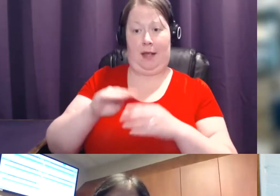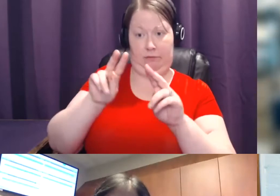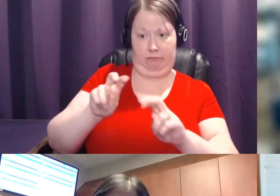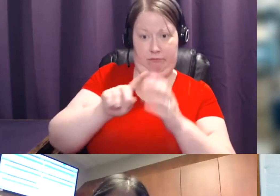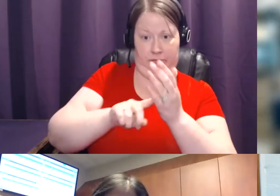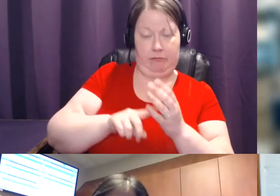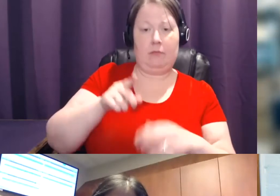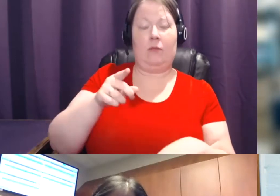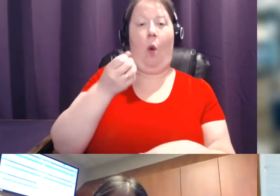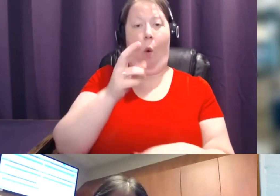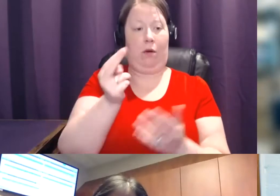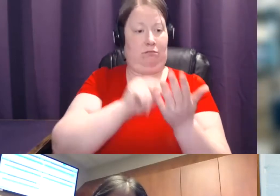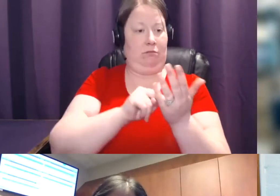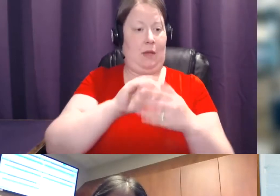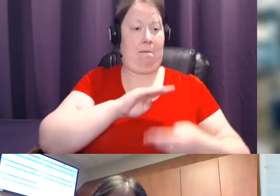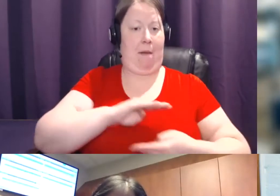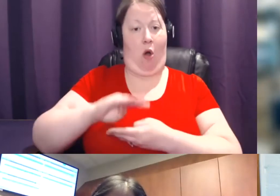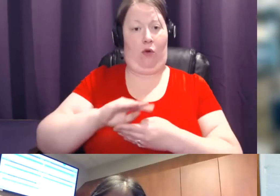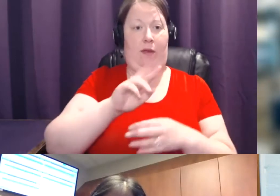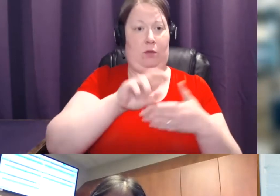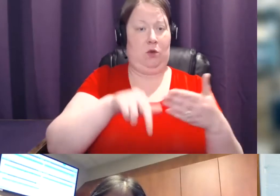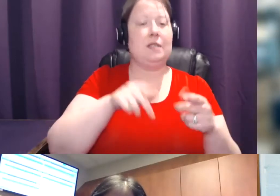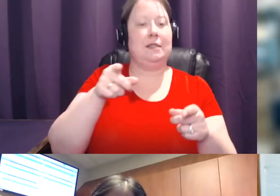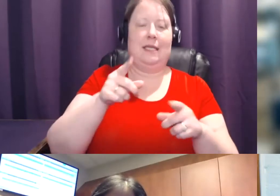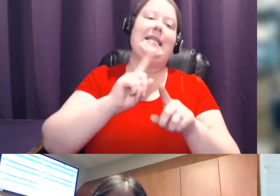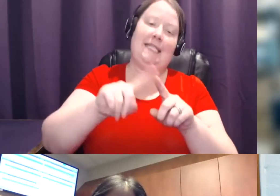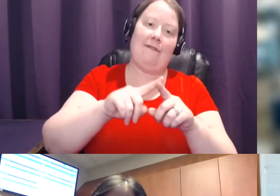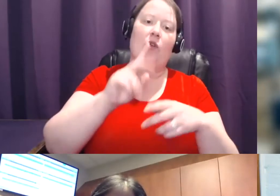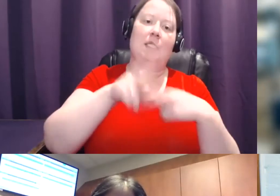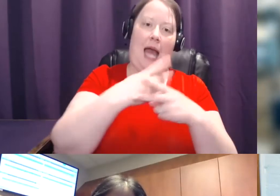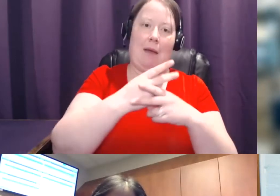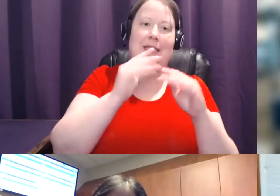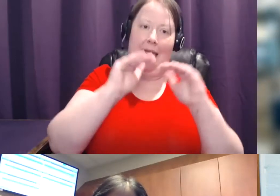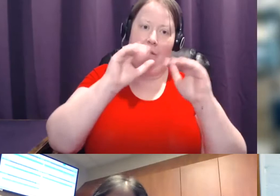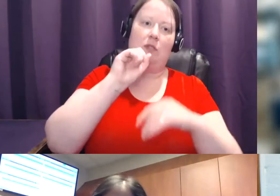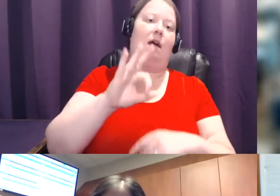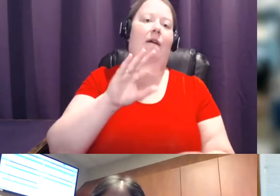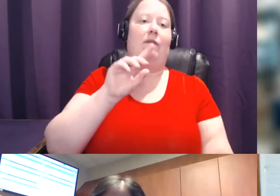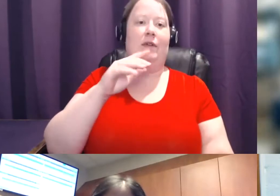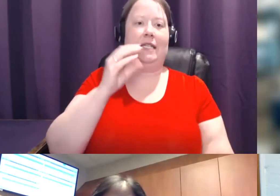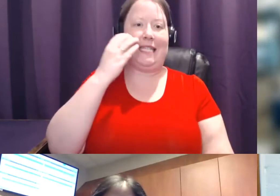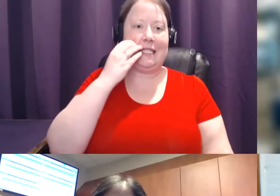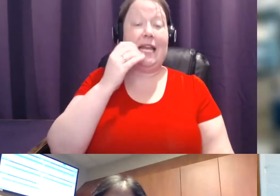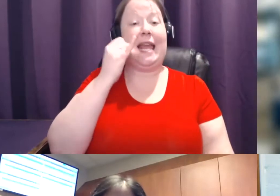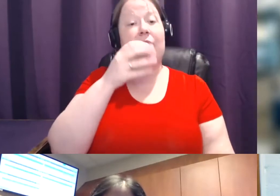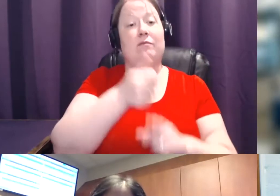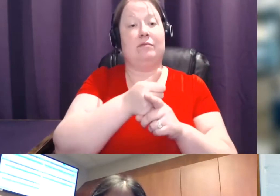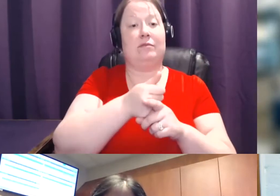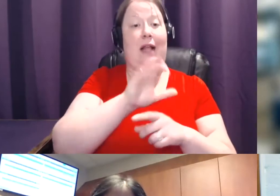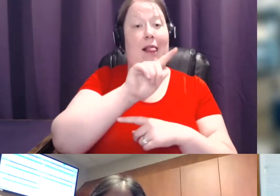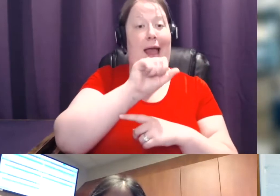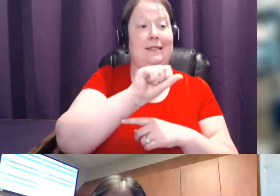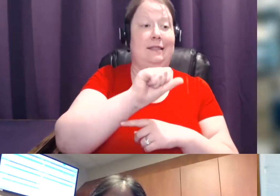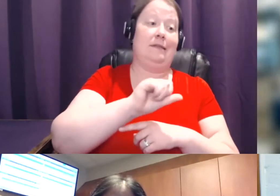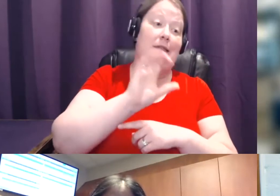results, that there are different classes of density. And if you're a class C or a class D, an ultrasound in